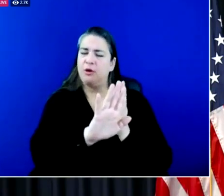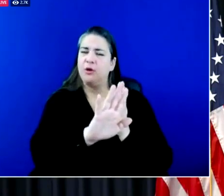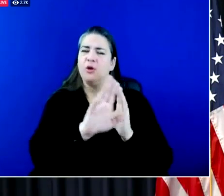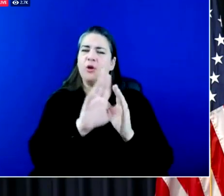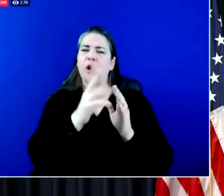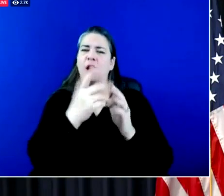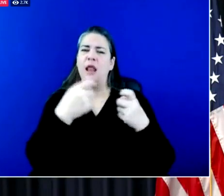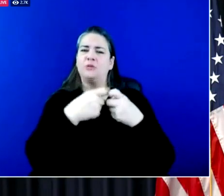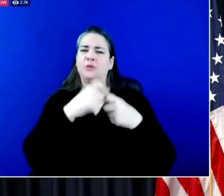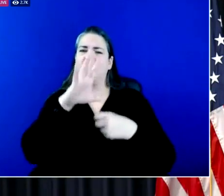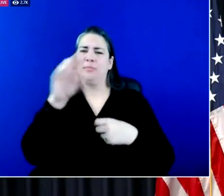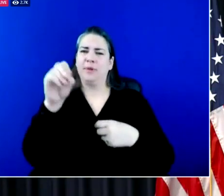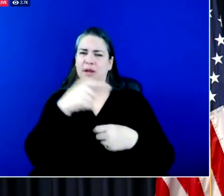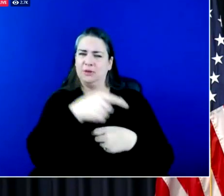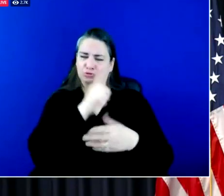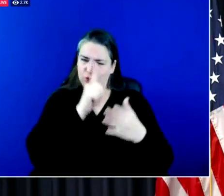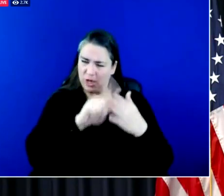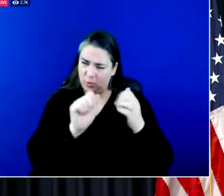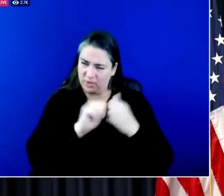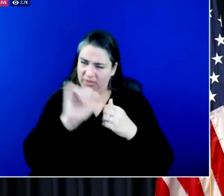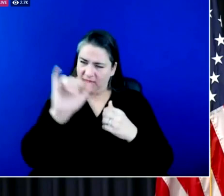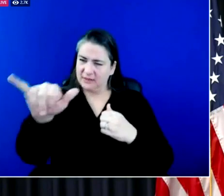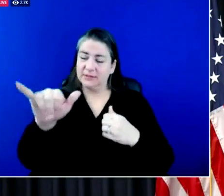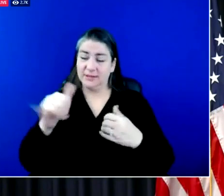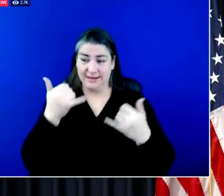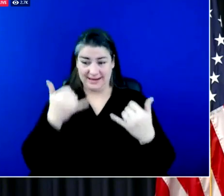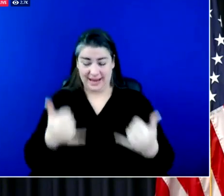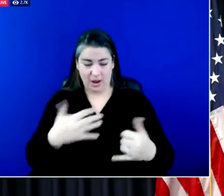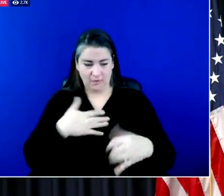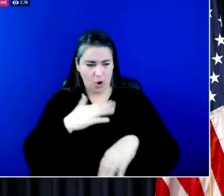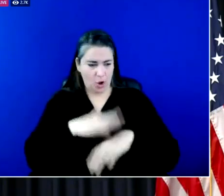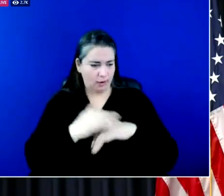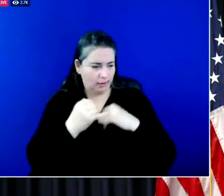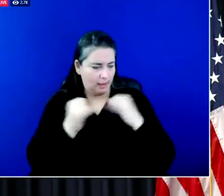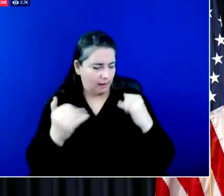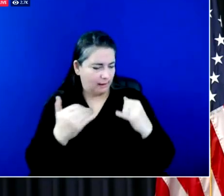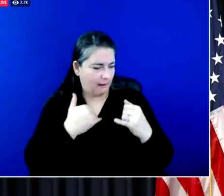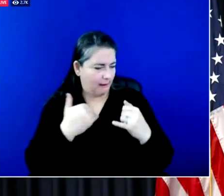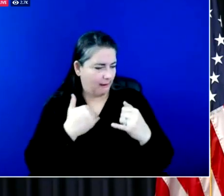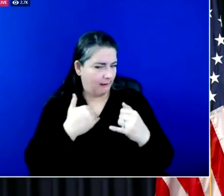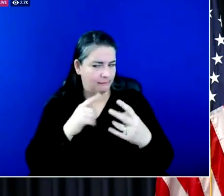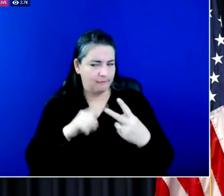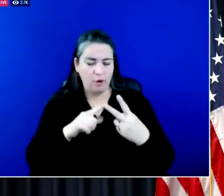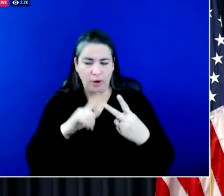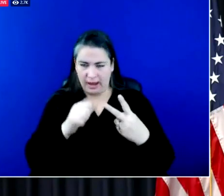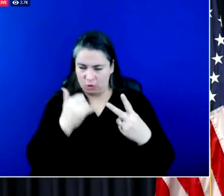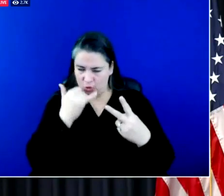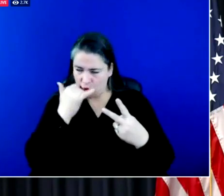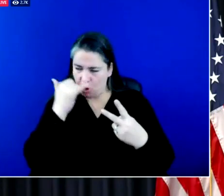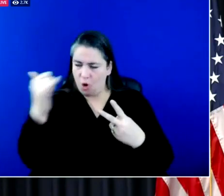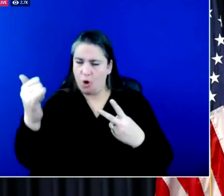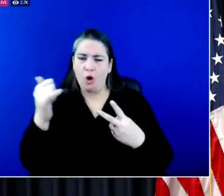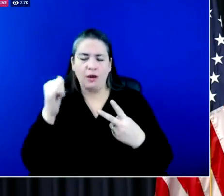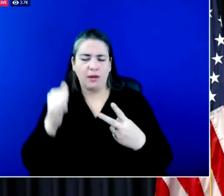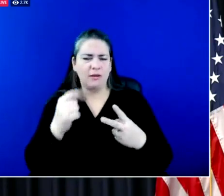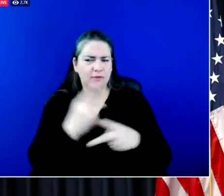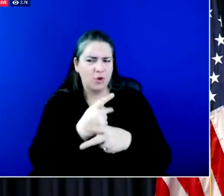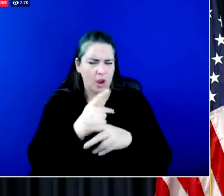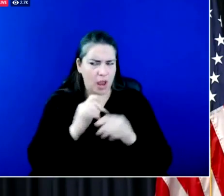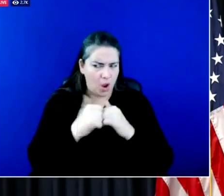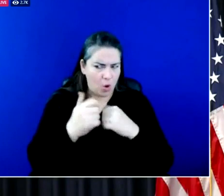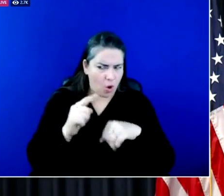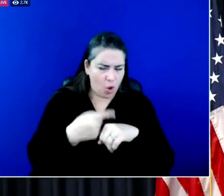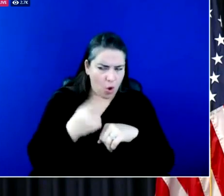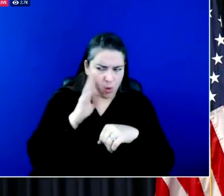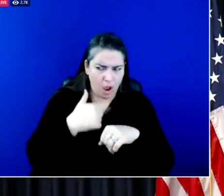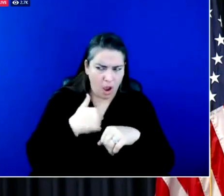there are more tools now online or or via phone to figure out how long you will be out uh and the